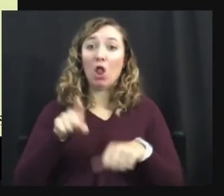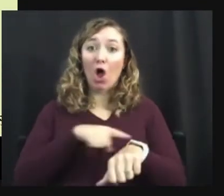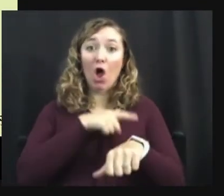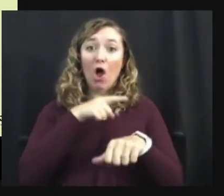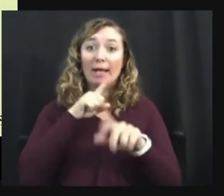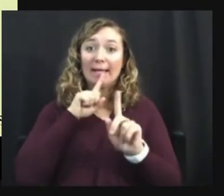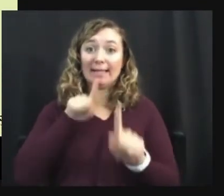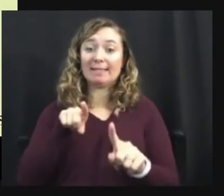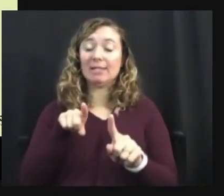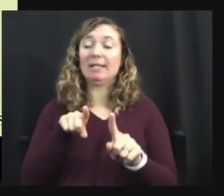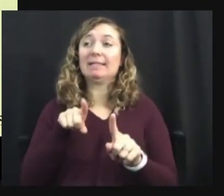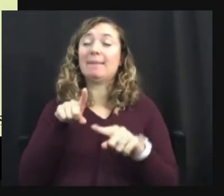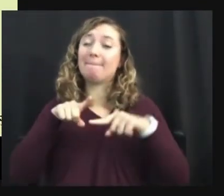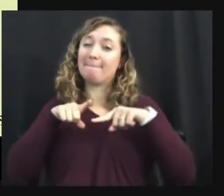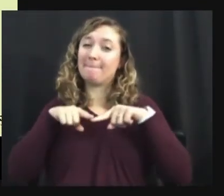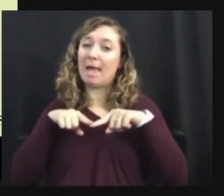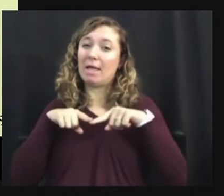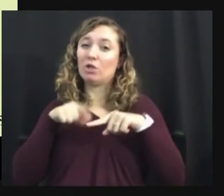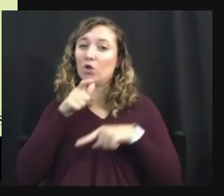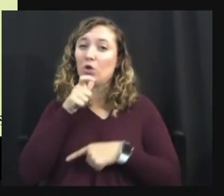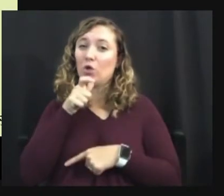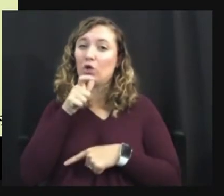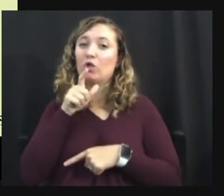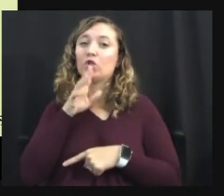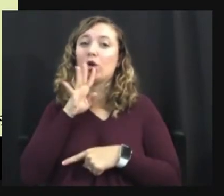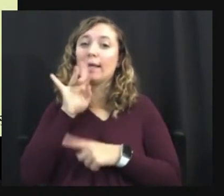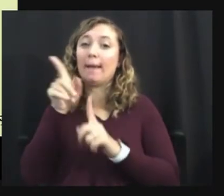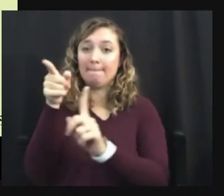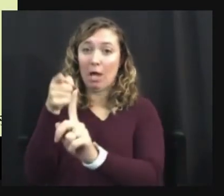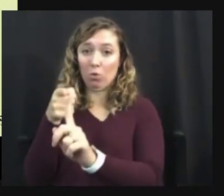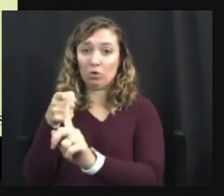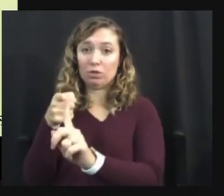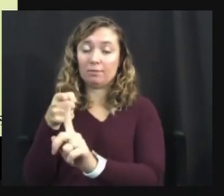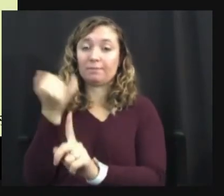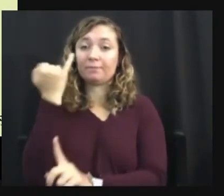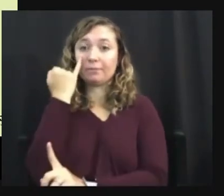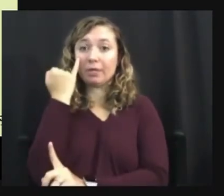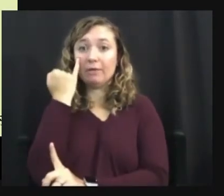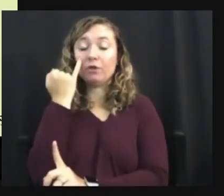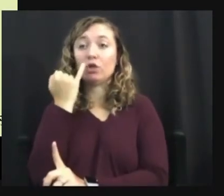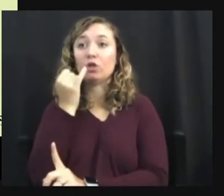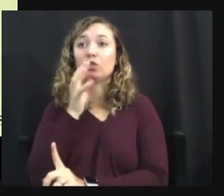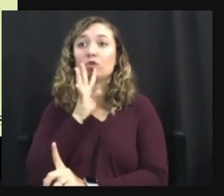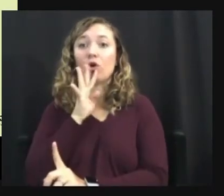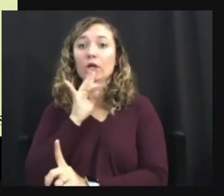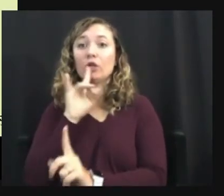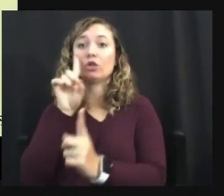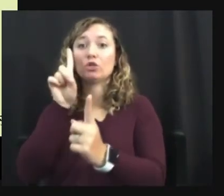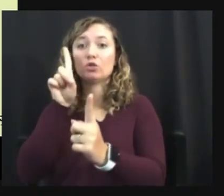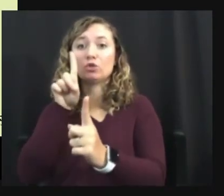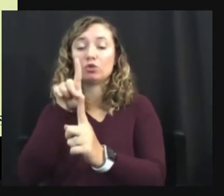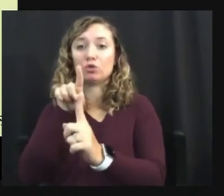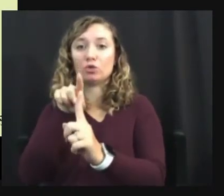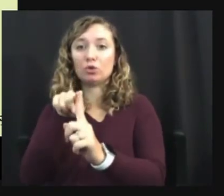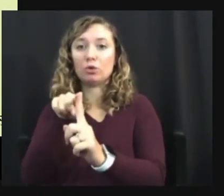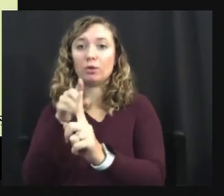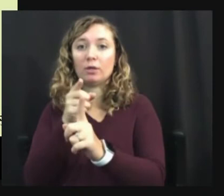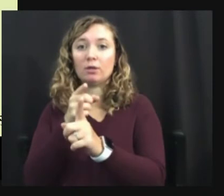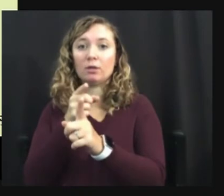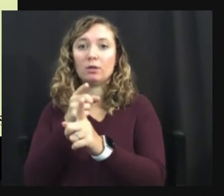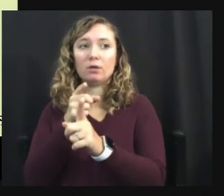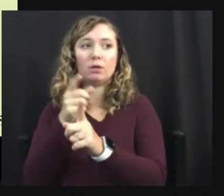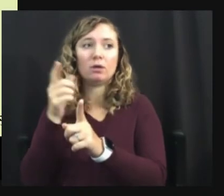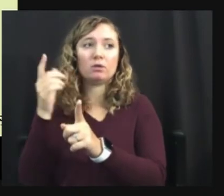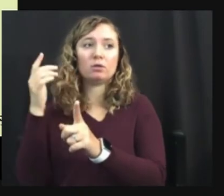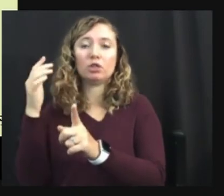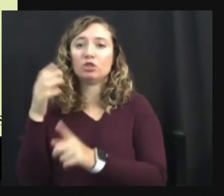it depends on who you're talking about. So if you're talking to a specific person and that person, sorry